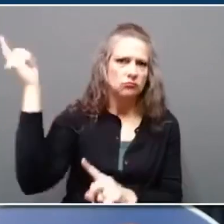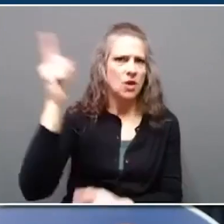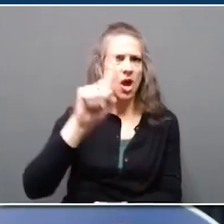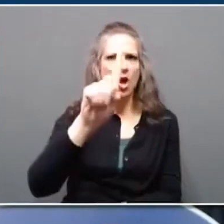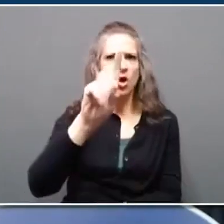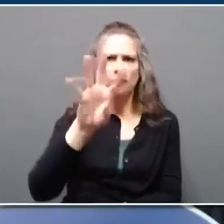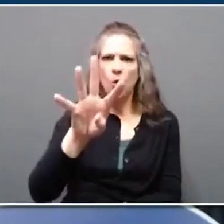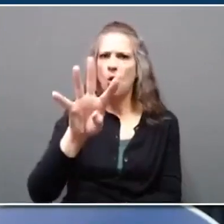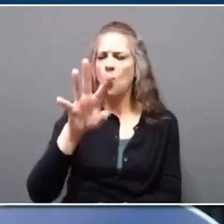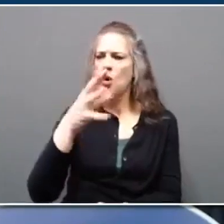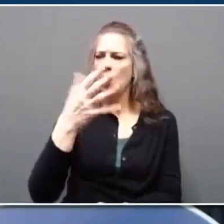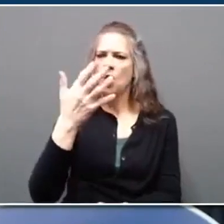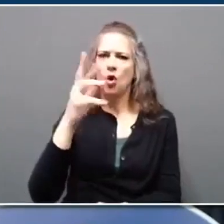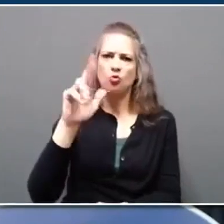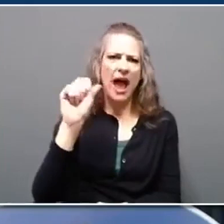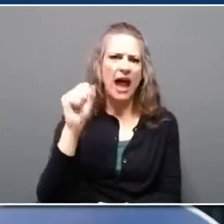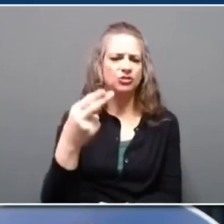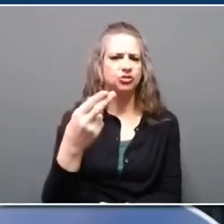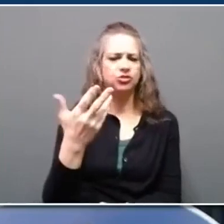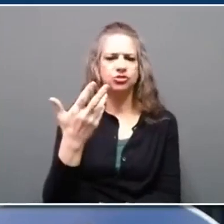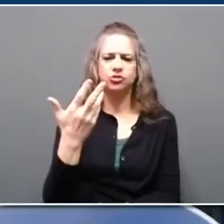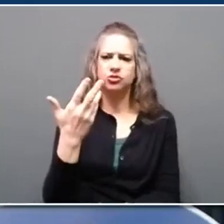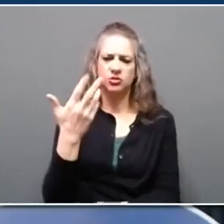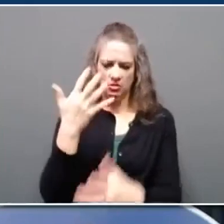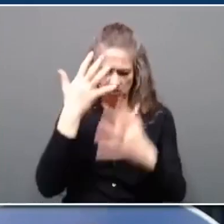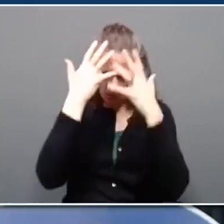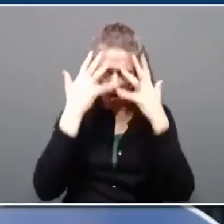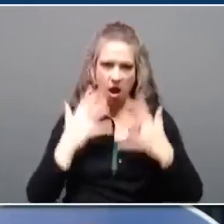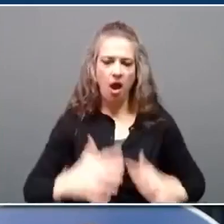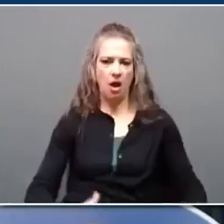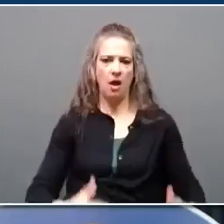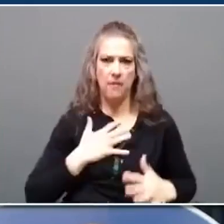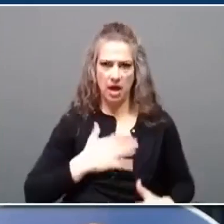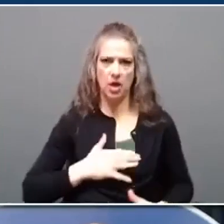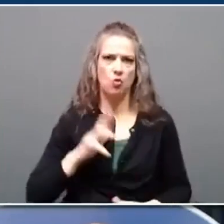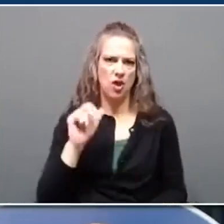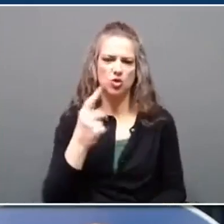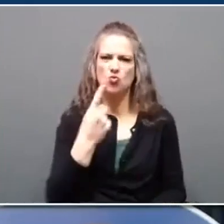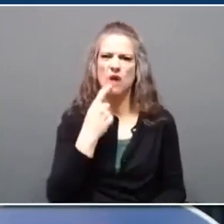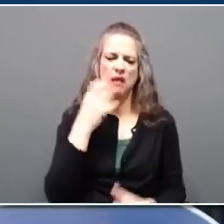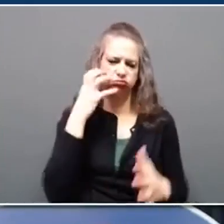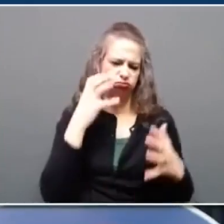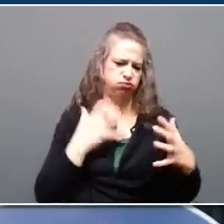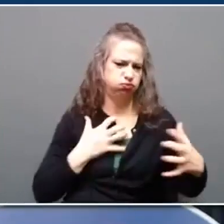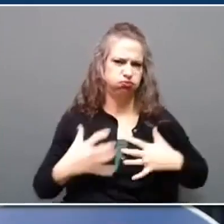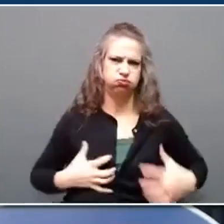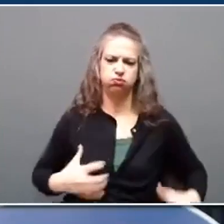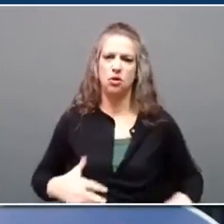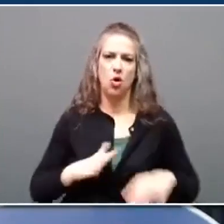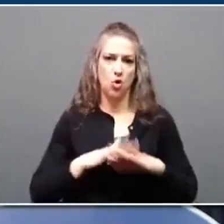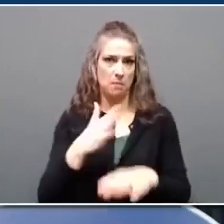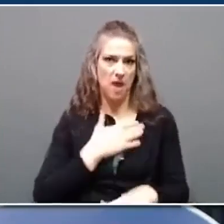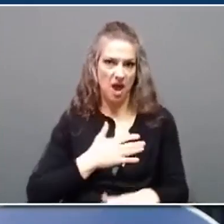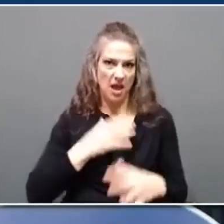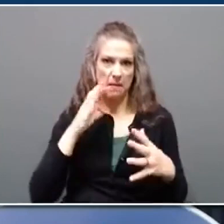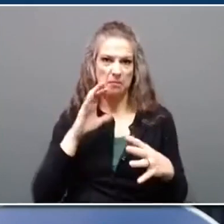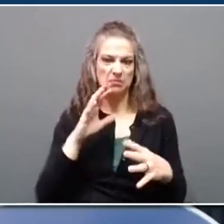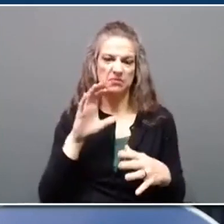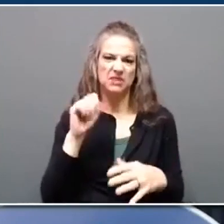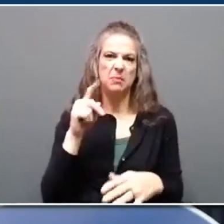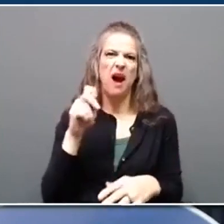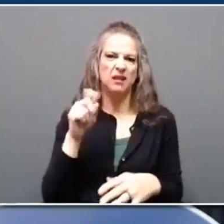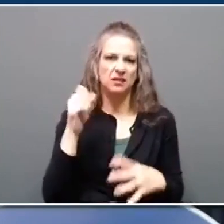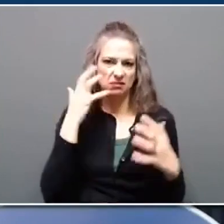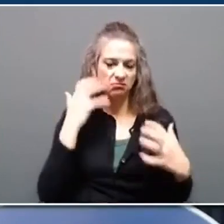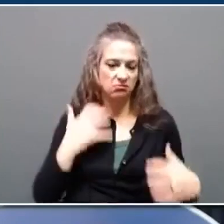and a rash, a rash that was all over your entire body, red blotchy spots all over your body. In the unlucky